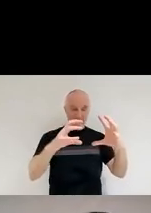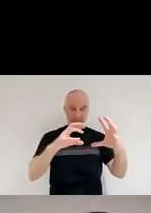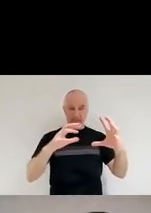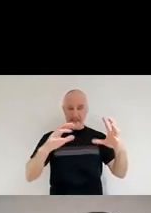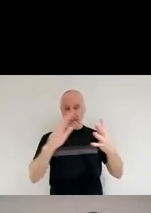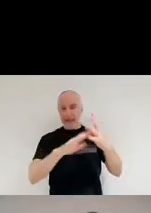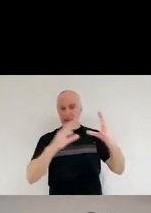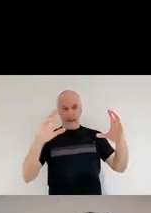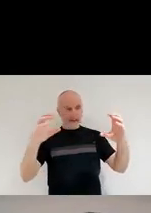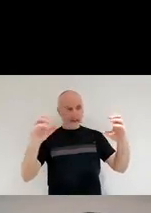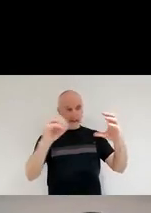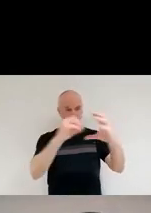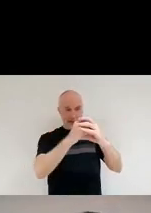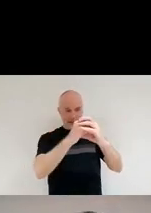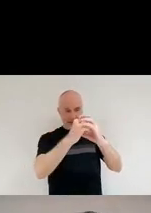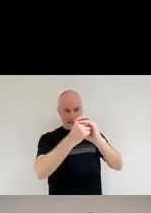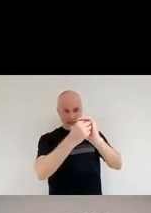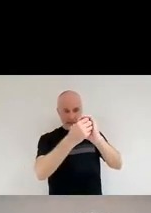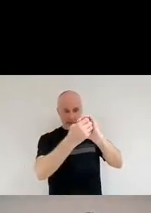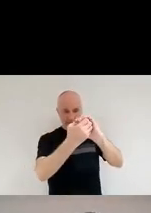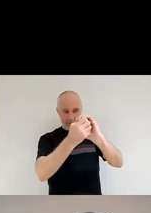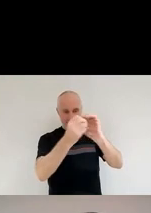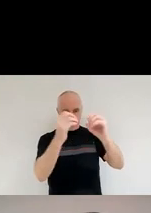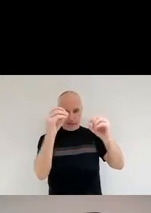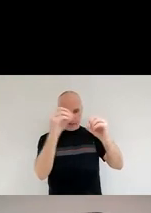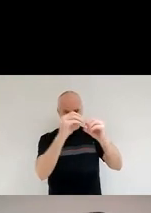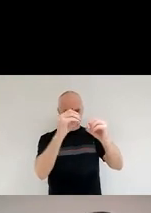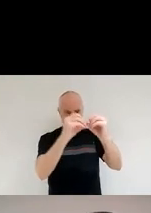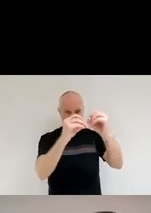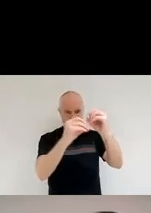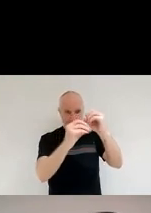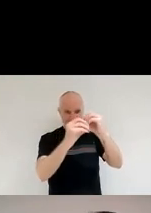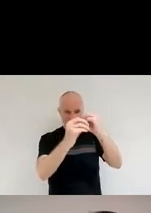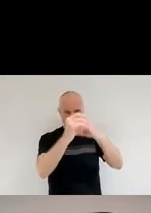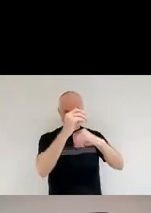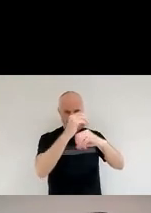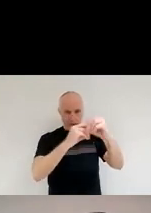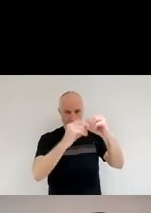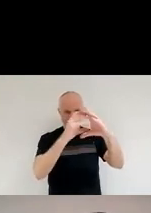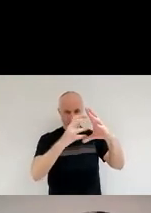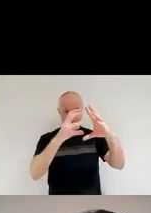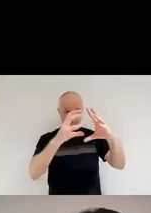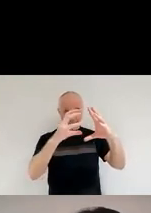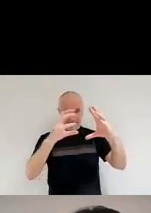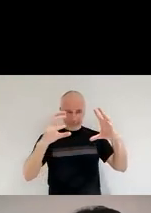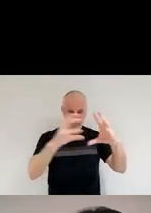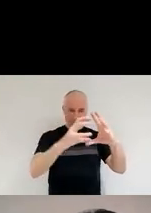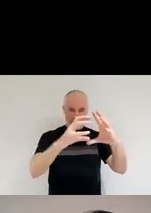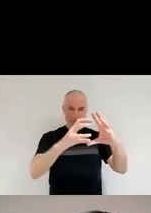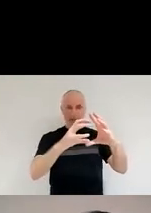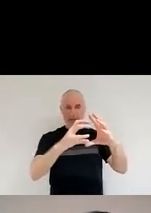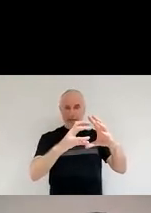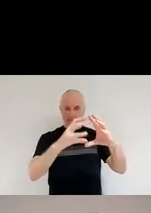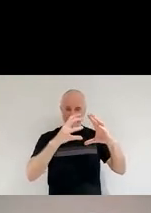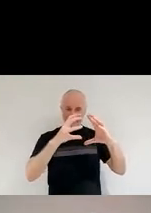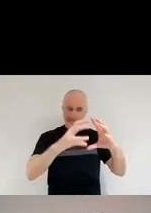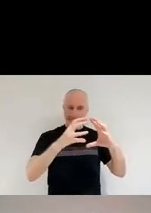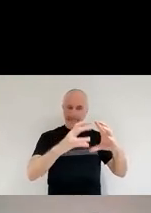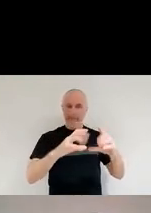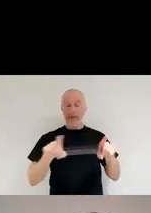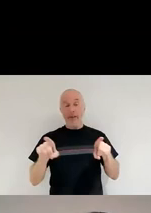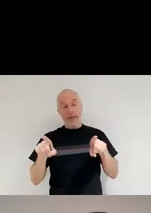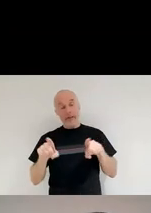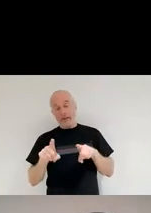together to form dust is very, very small. So you're not going to get any dust. So you need something that's dense. It doesn't need to be quite as dense as the